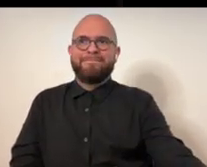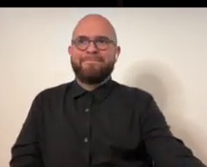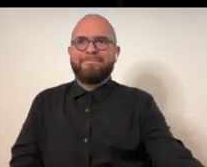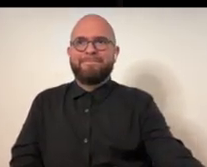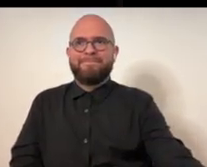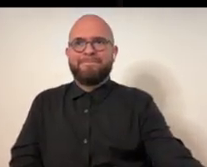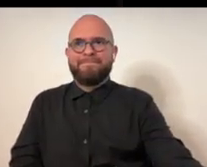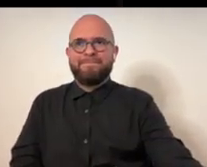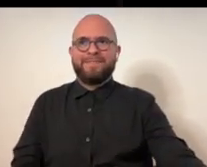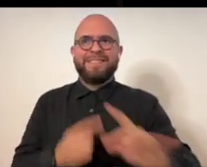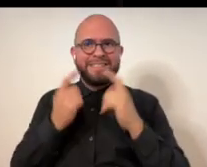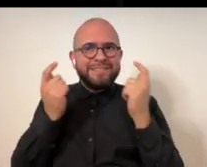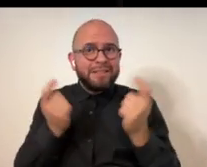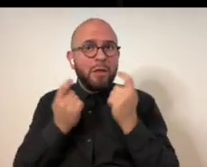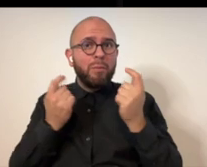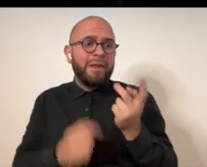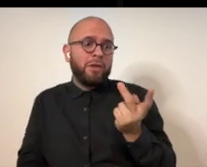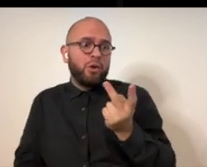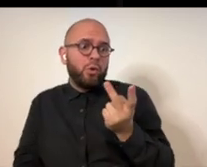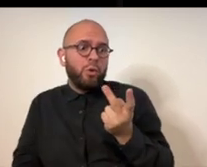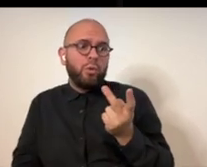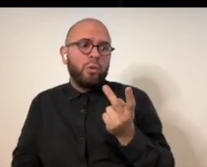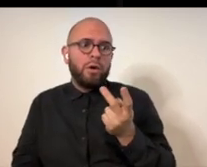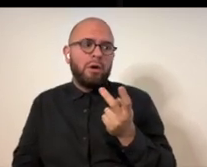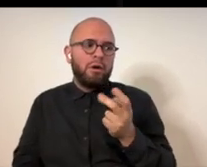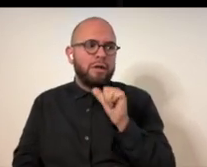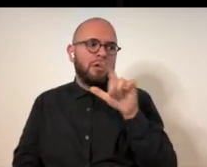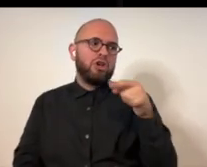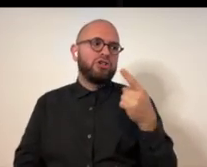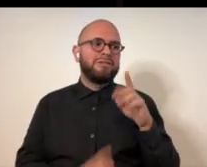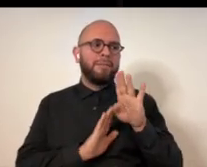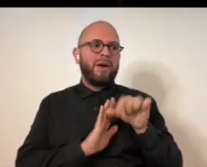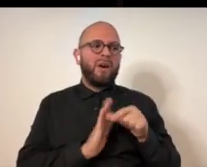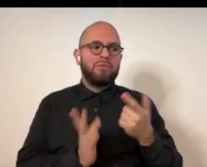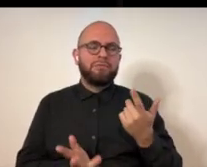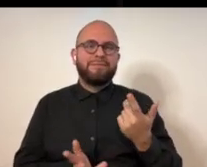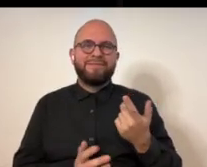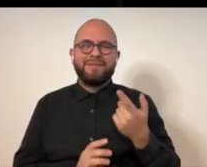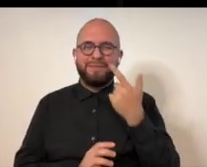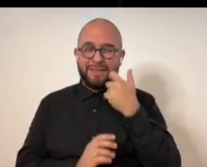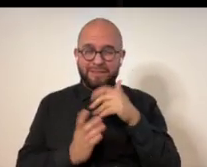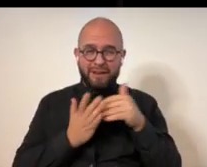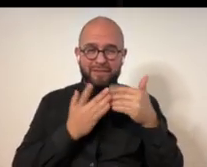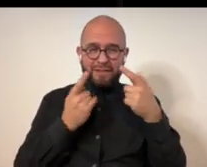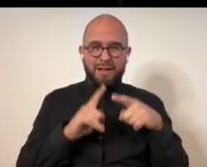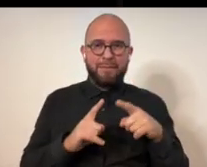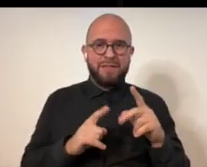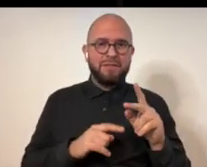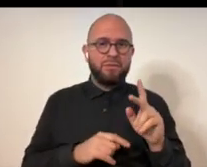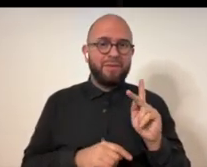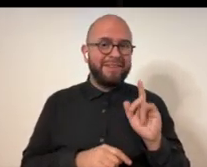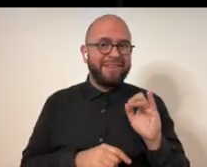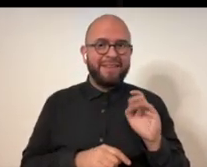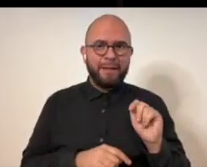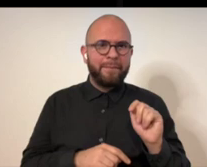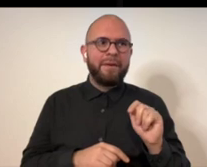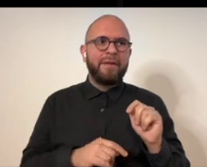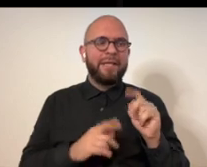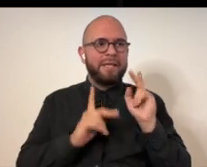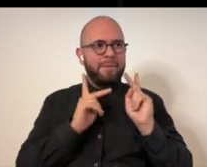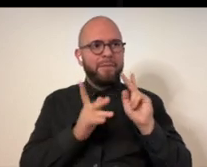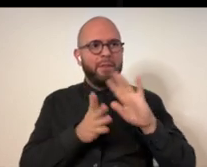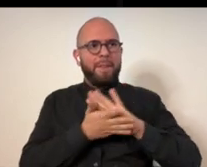this, this feels like it's celebrating the two and not just the background.